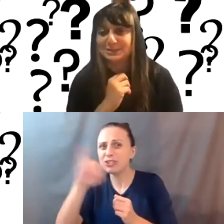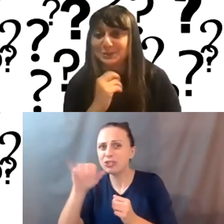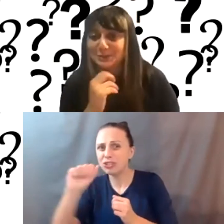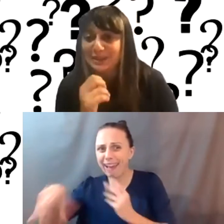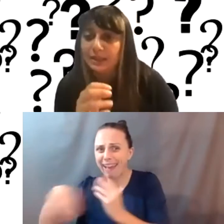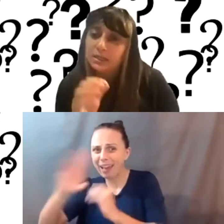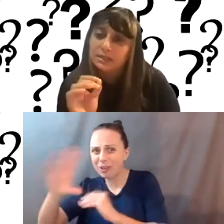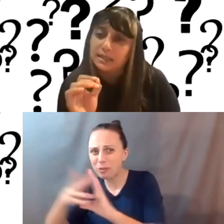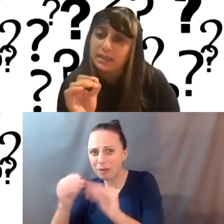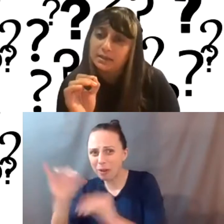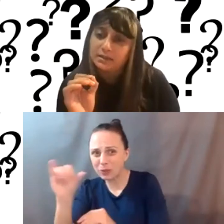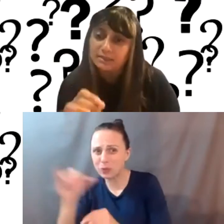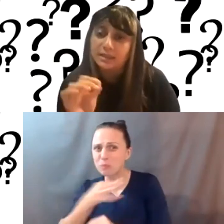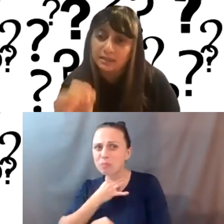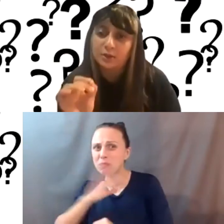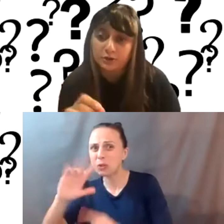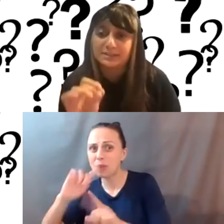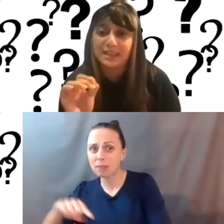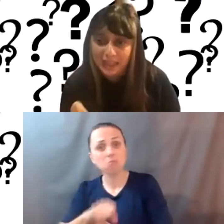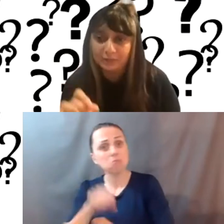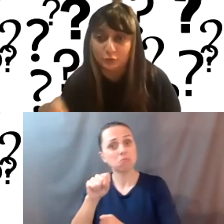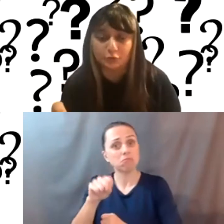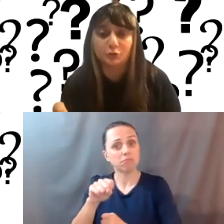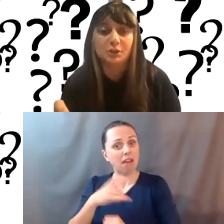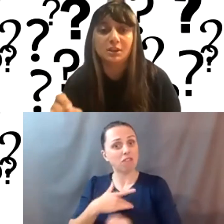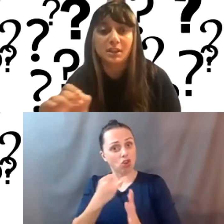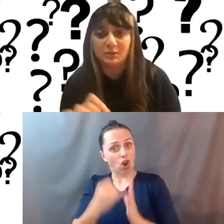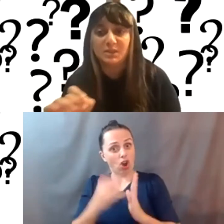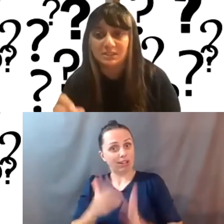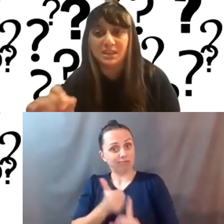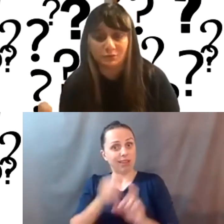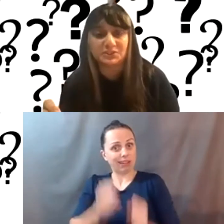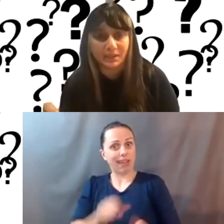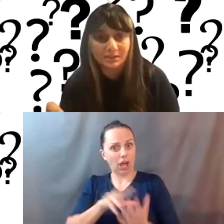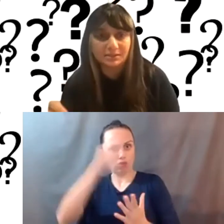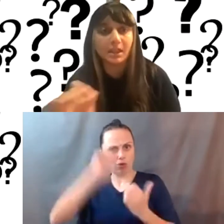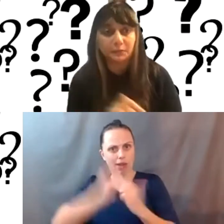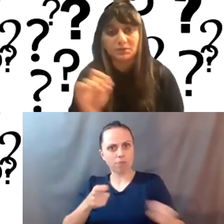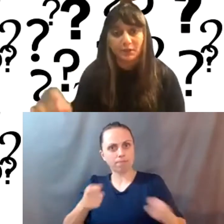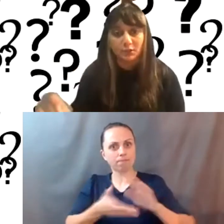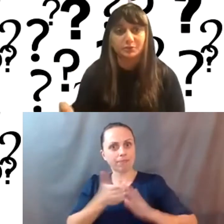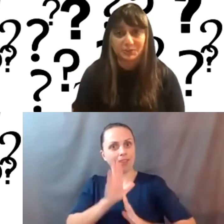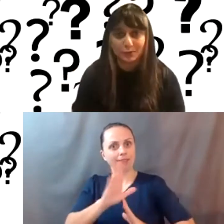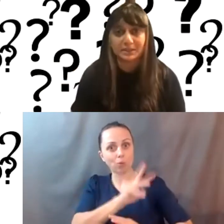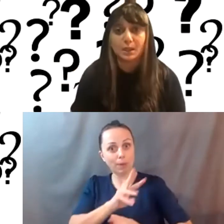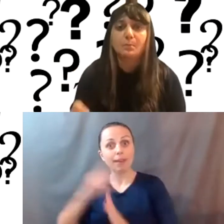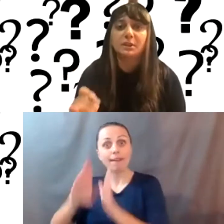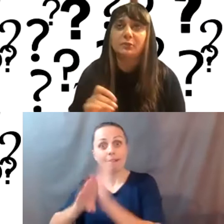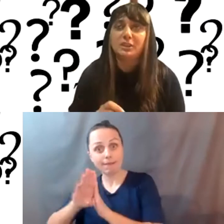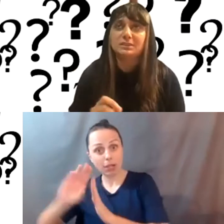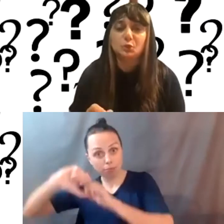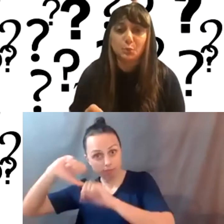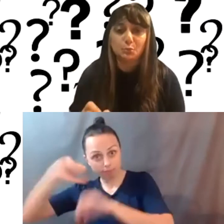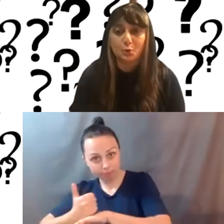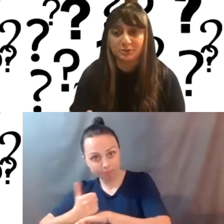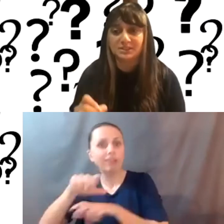what your answer would be, is that, yes, I think the artist can learn how to maintain their site after a developer starts it. But